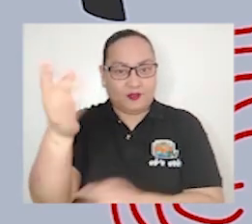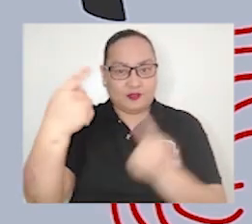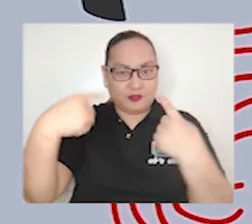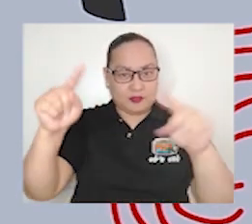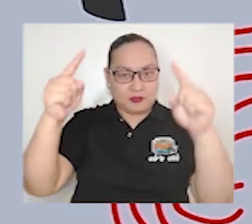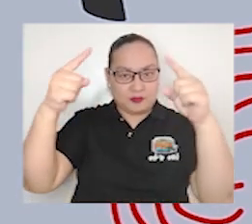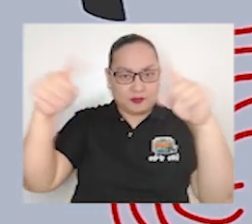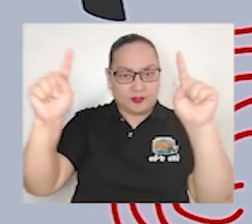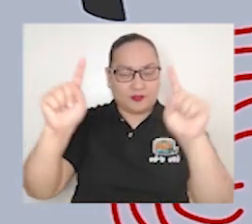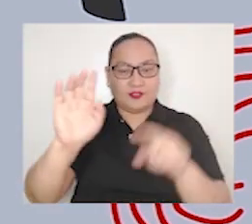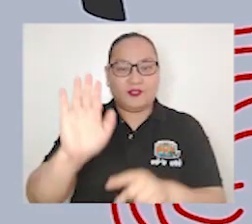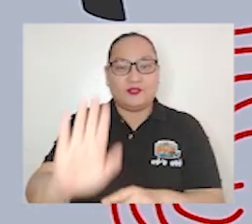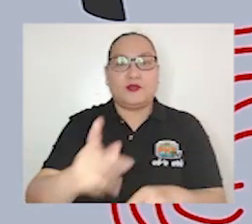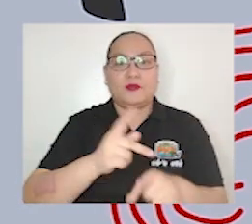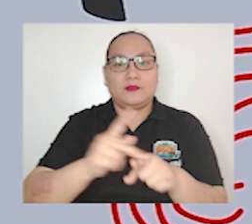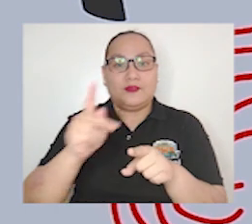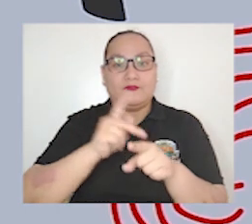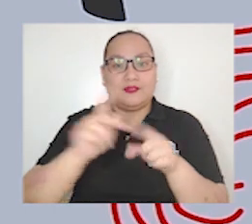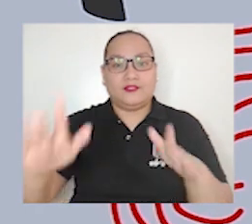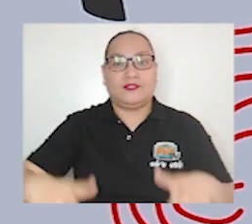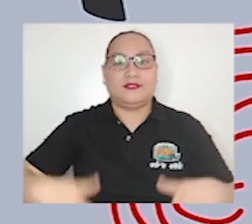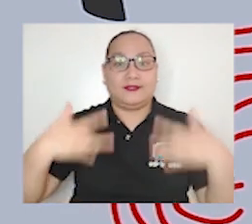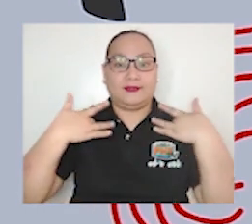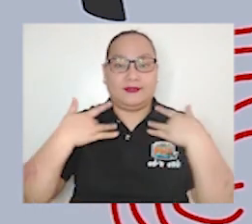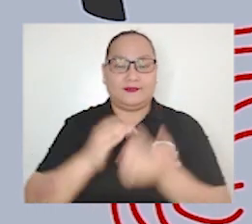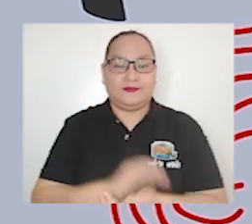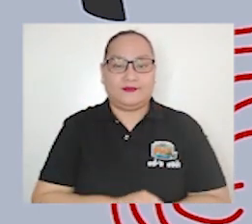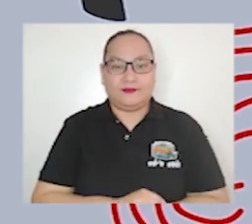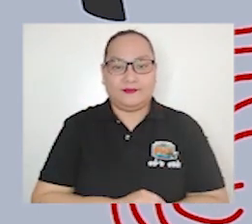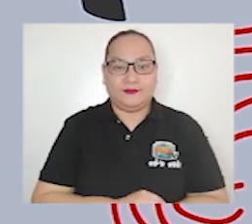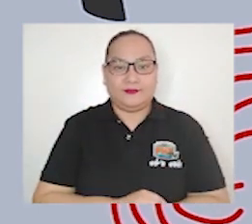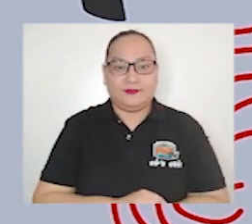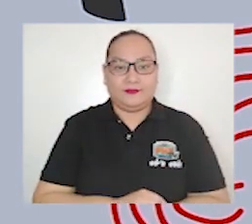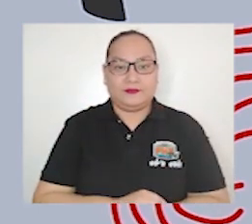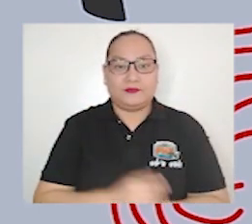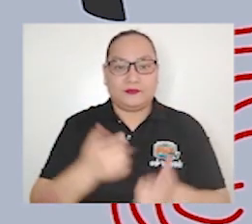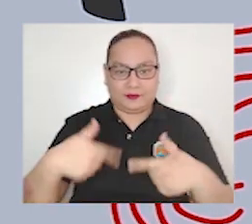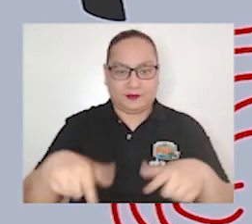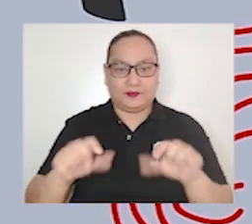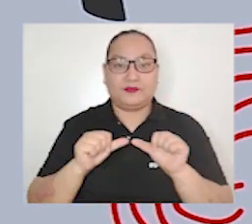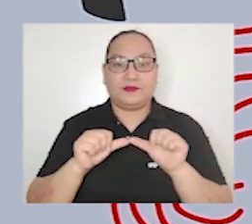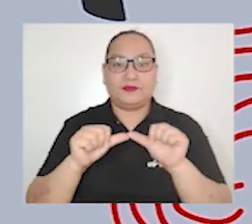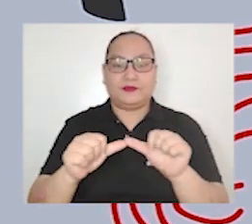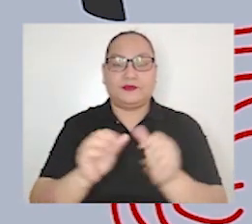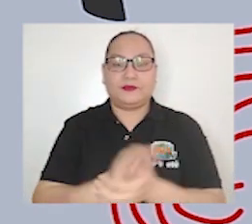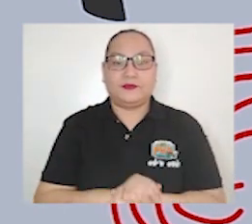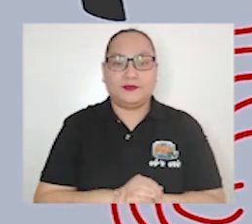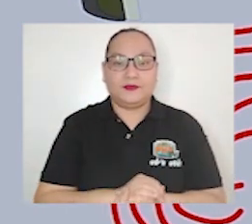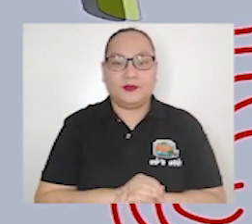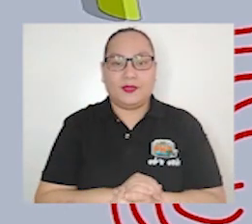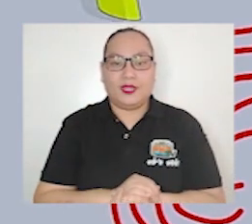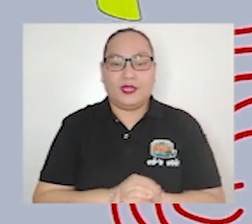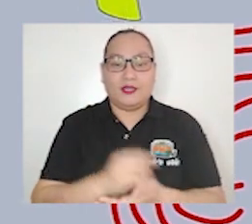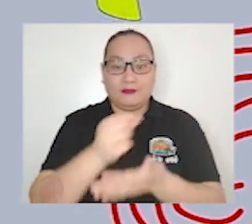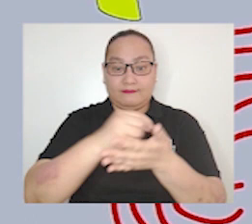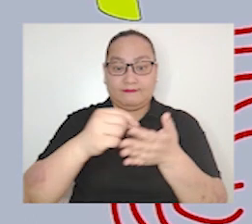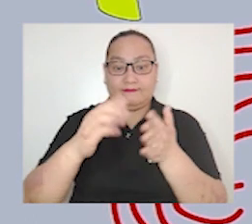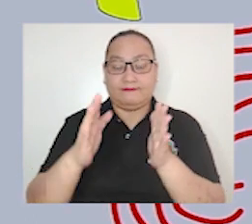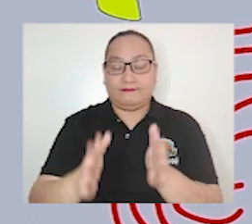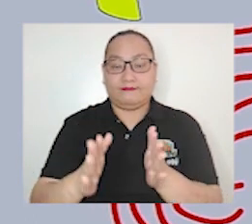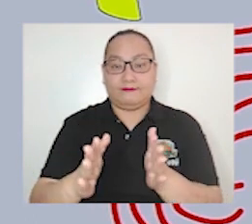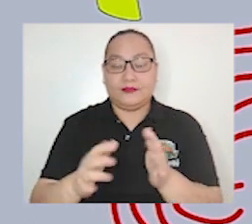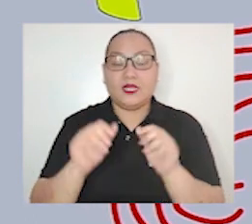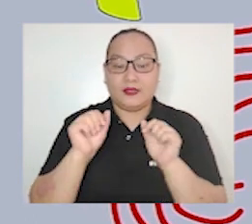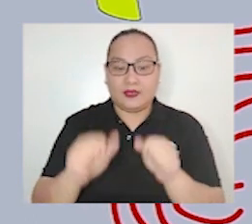successes in professional life Let's continue Journalists can be